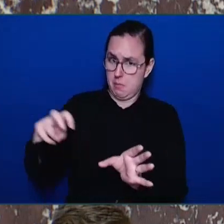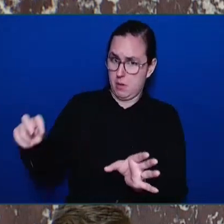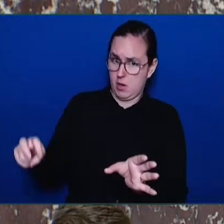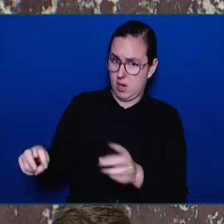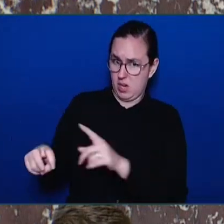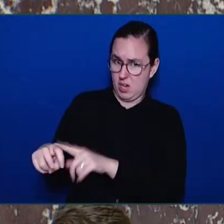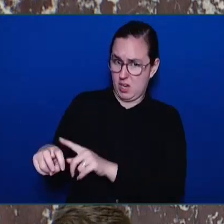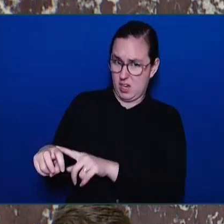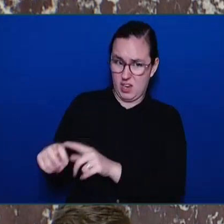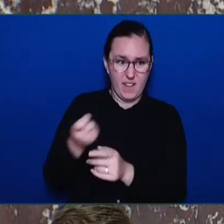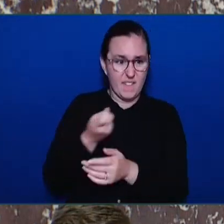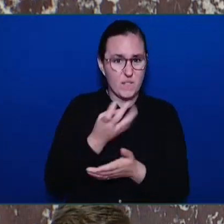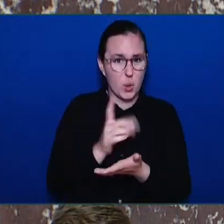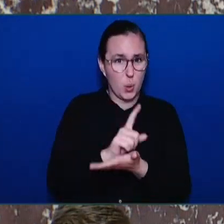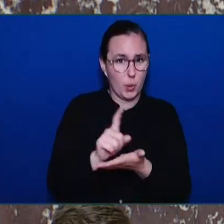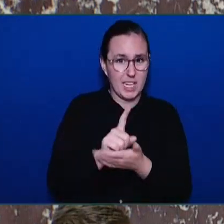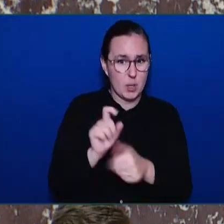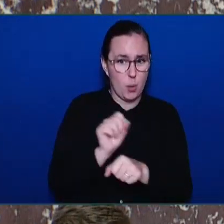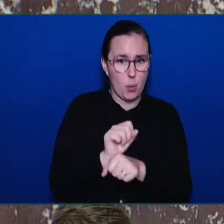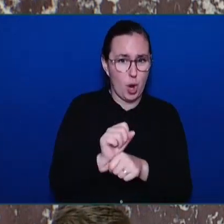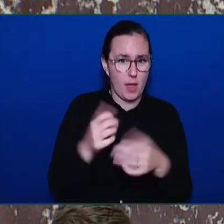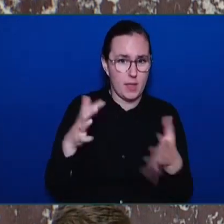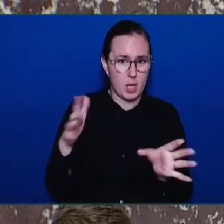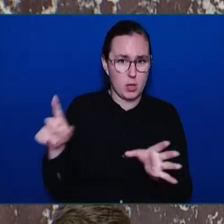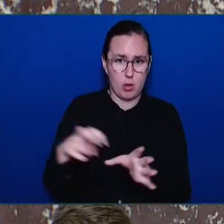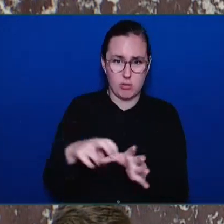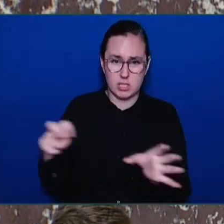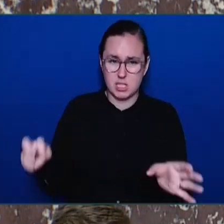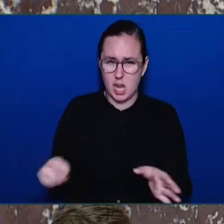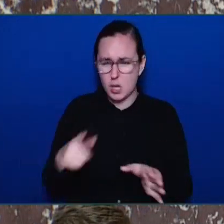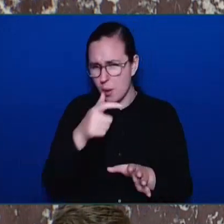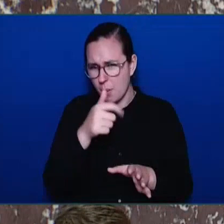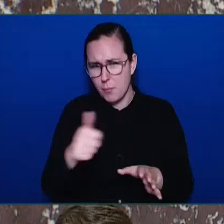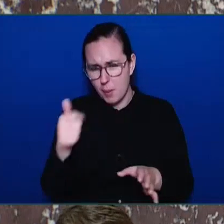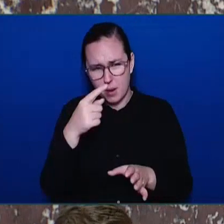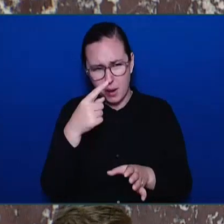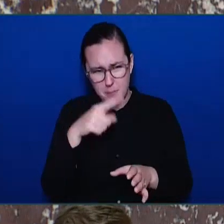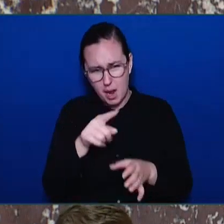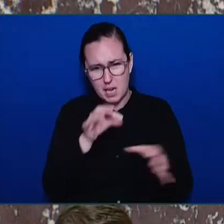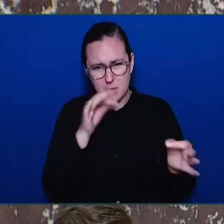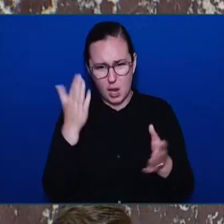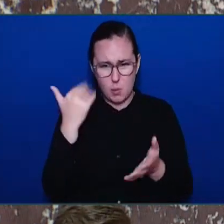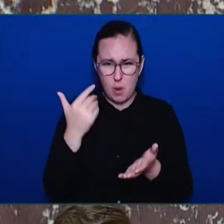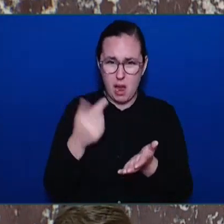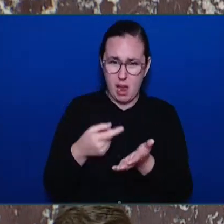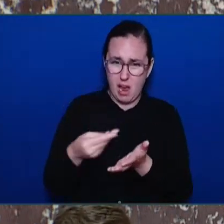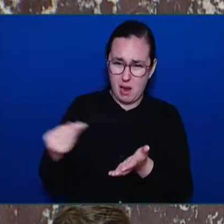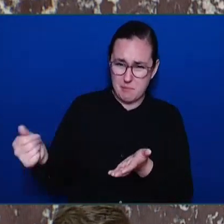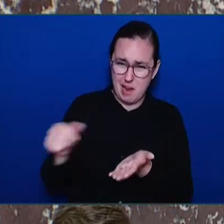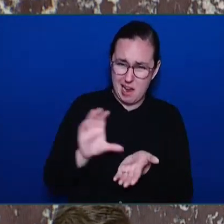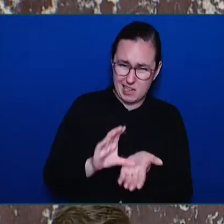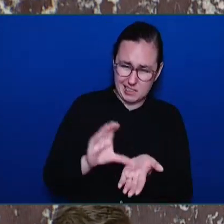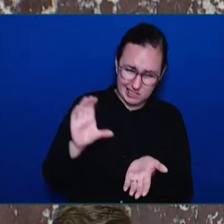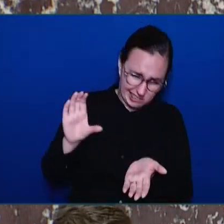Premier please explain why that still triggered a $190,000 severance payment?